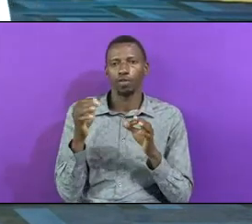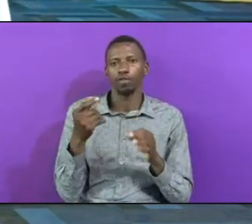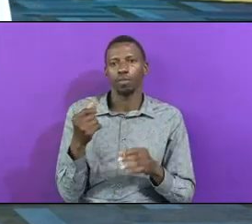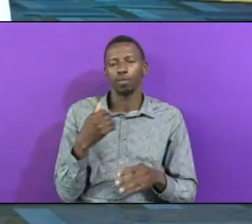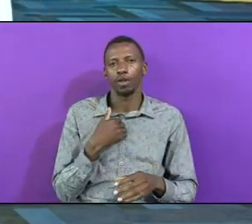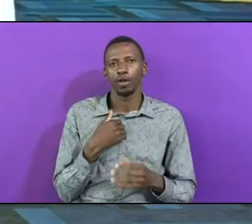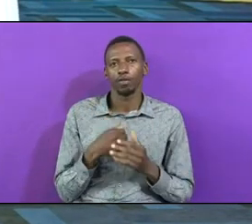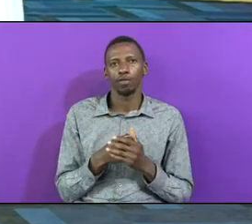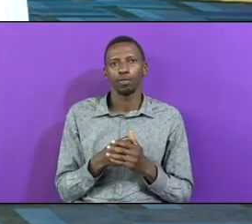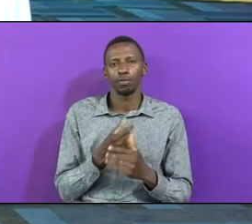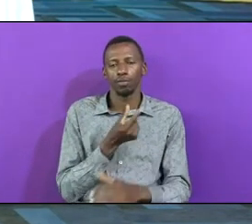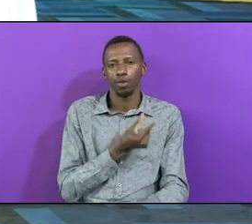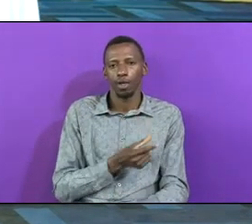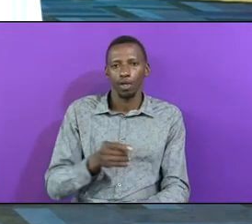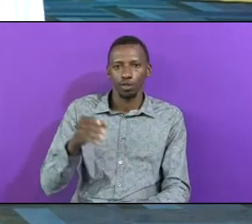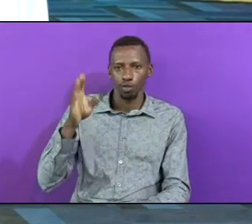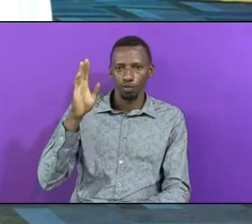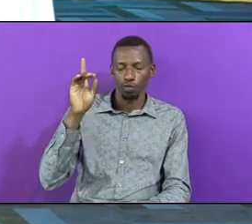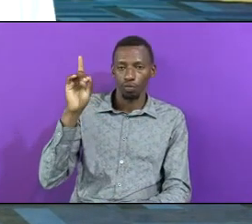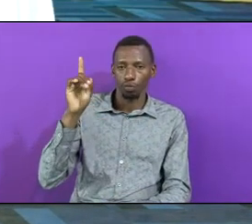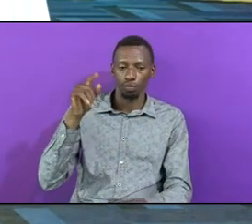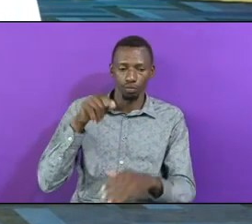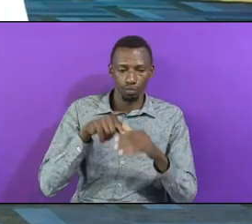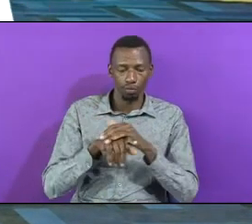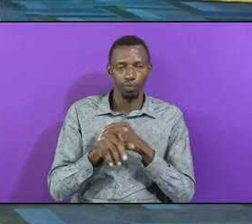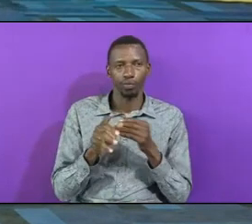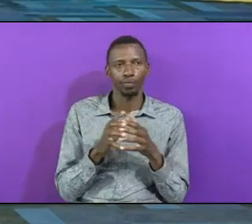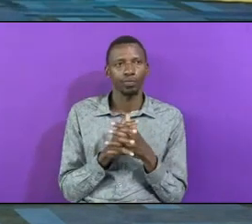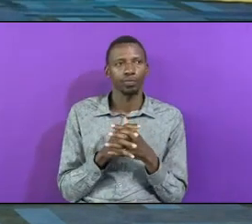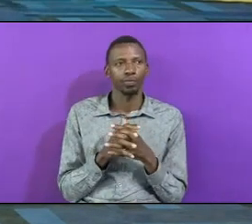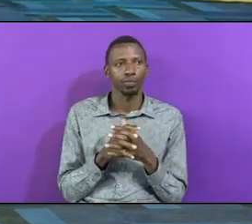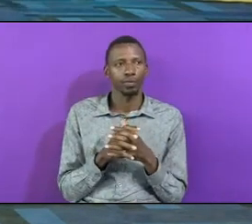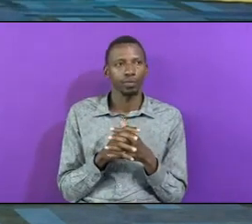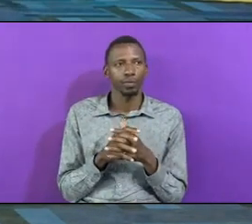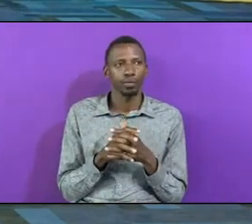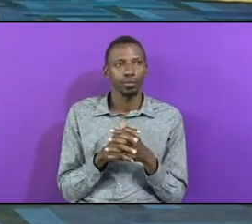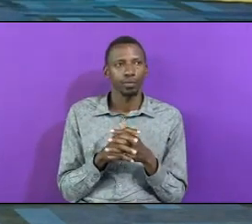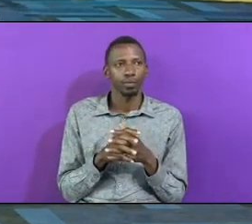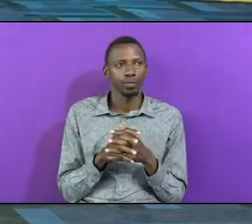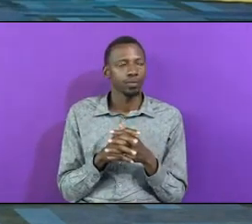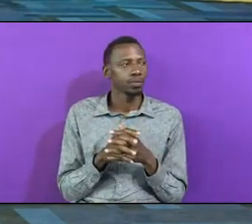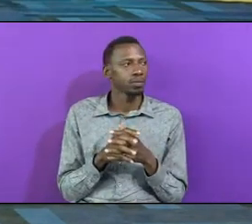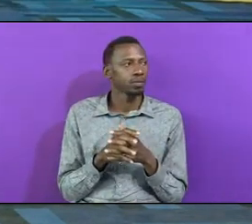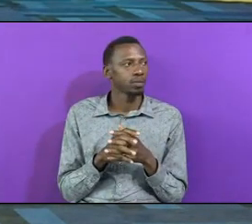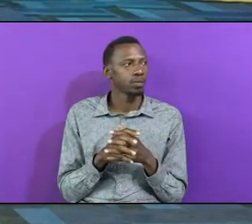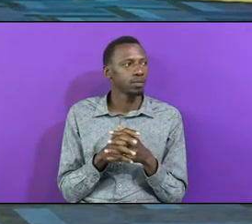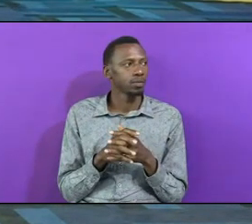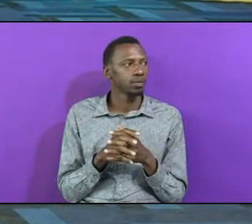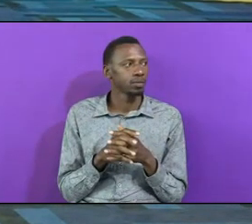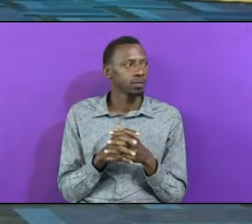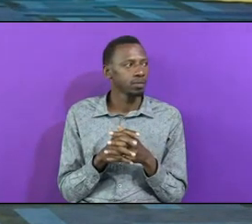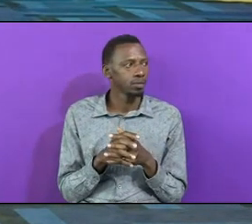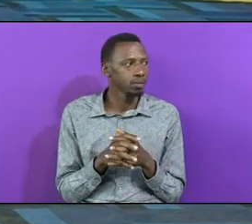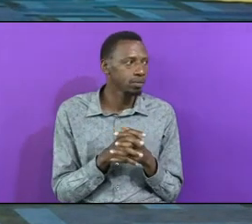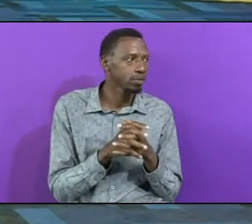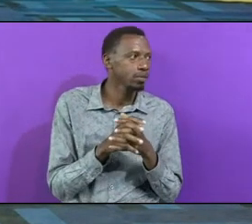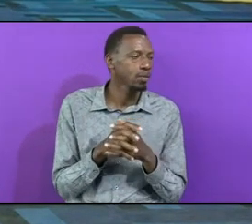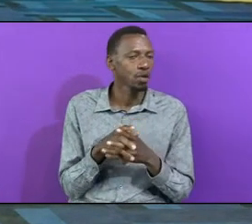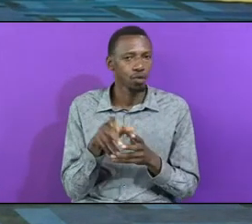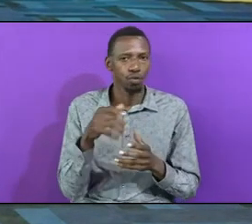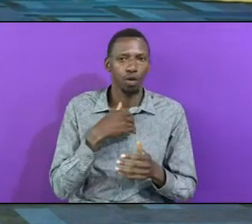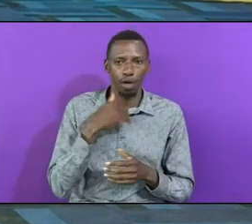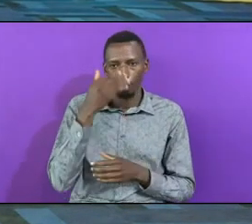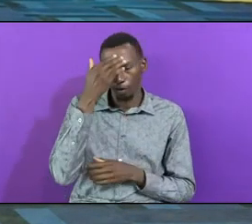It's The Grace Of God To Enter Here And You Enter With Other Gods Continuously You